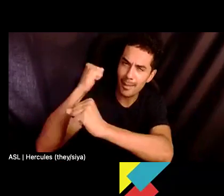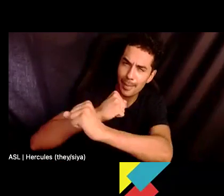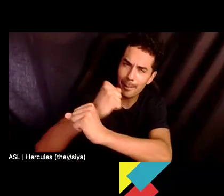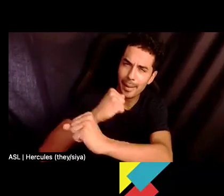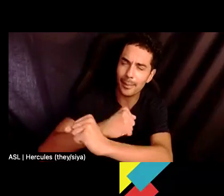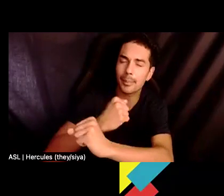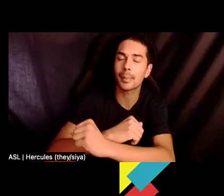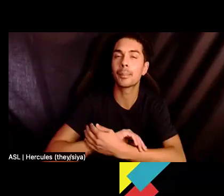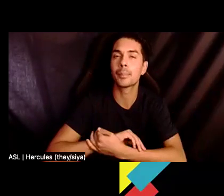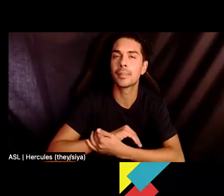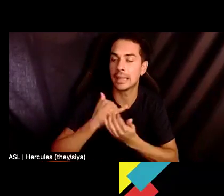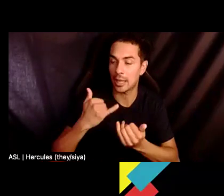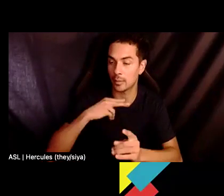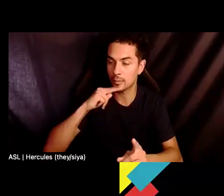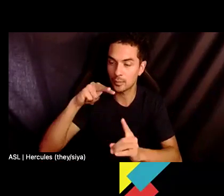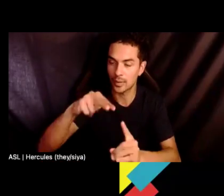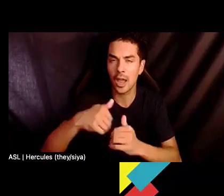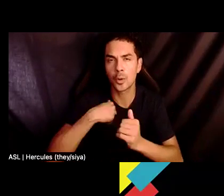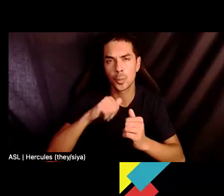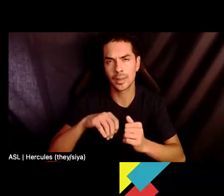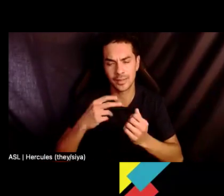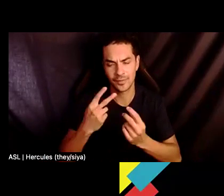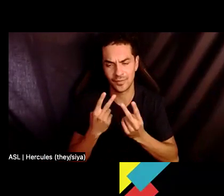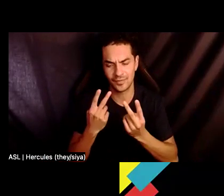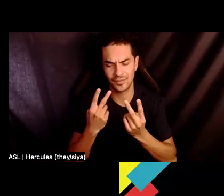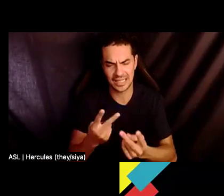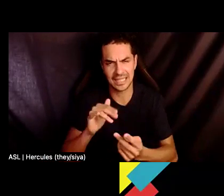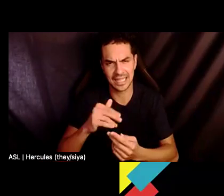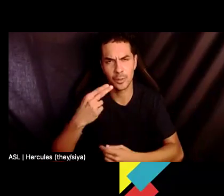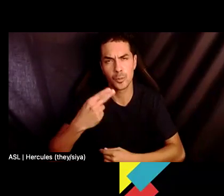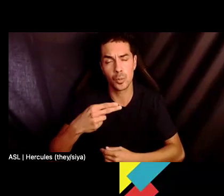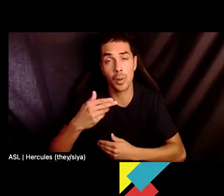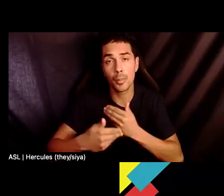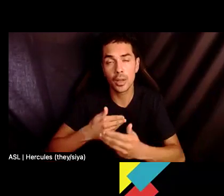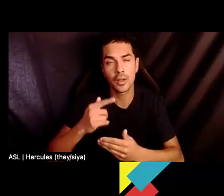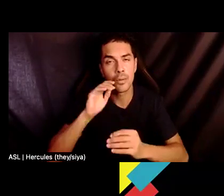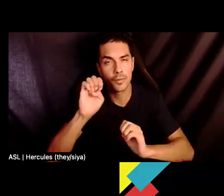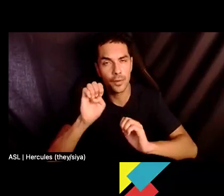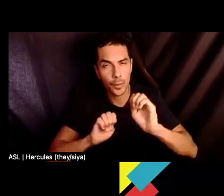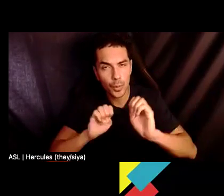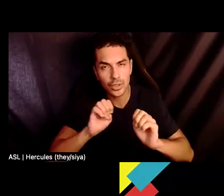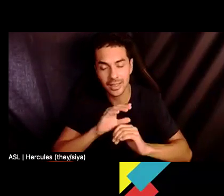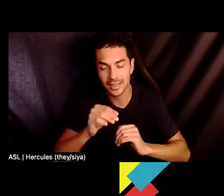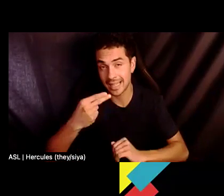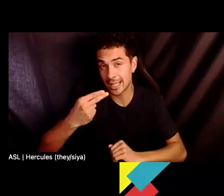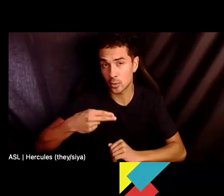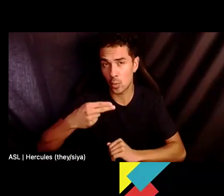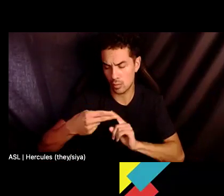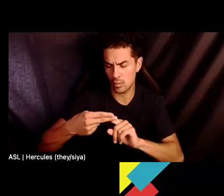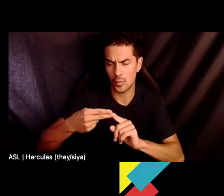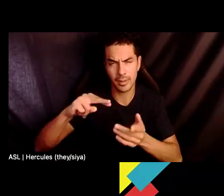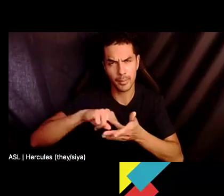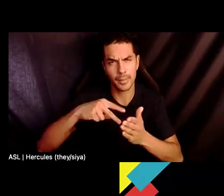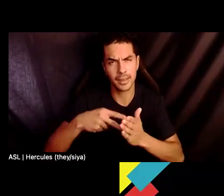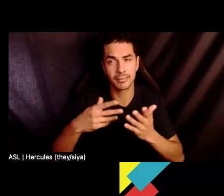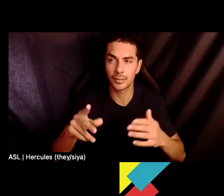we revisit the historical practices of evaluation and historical maybe being, you know, a